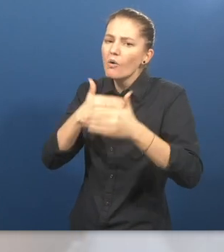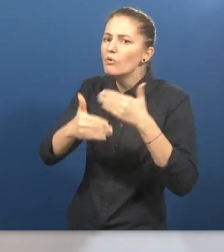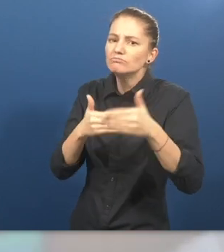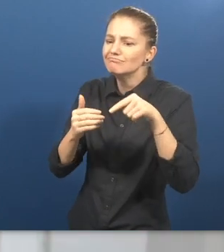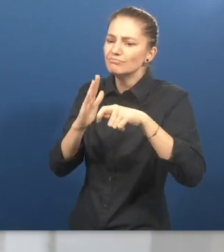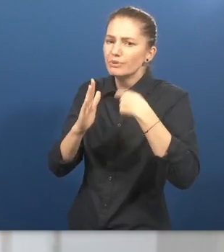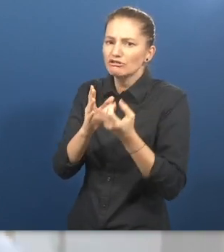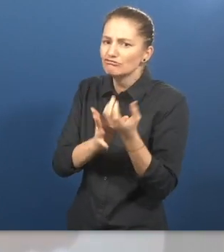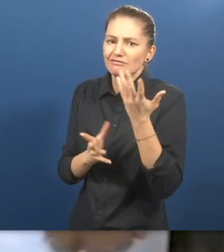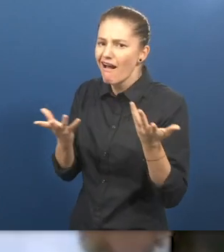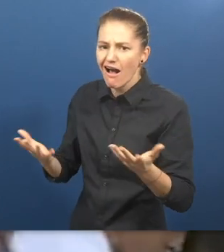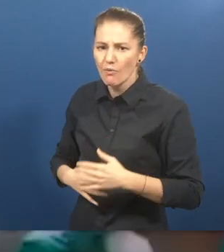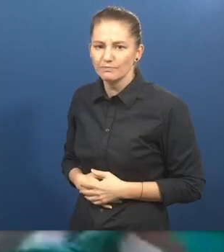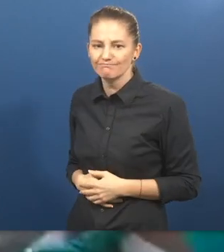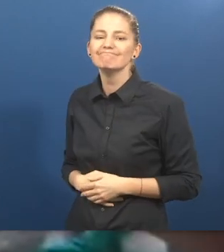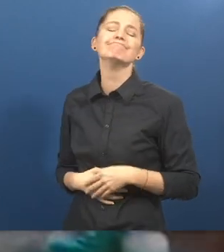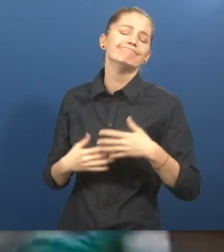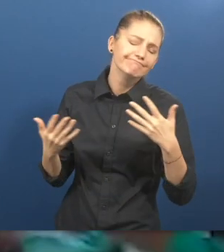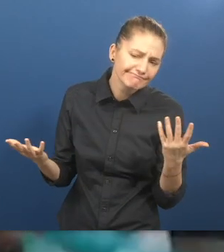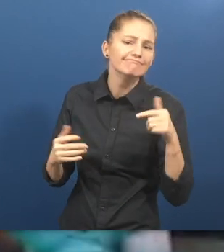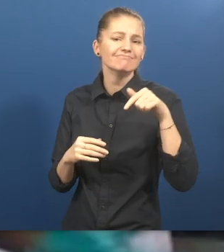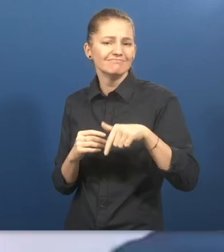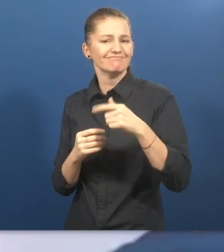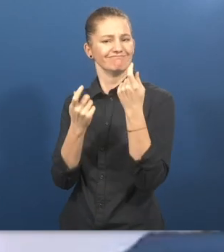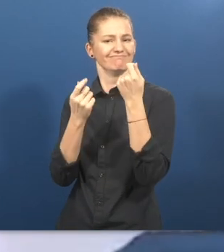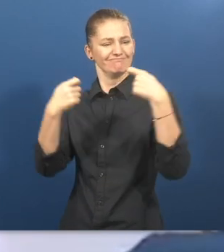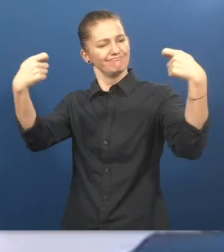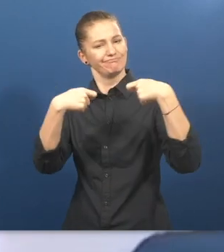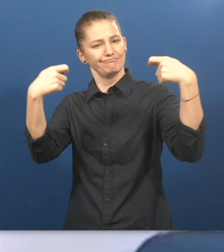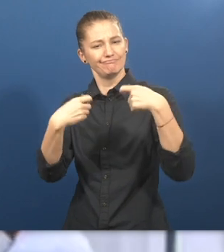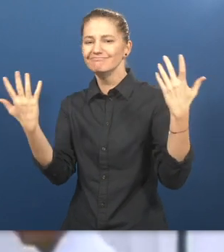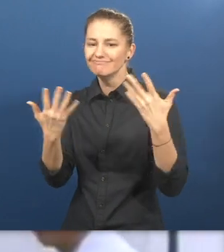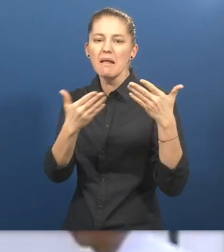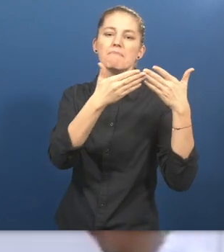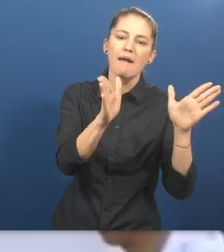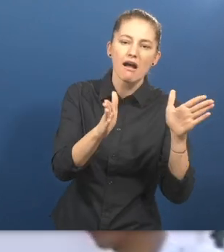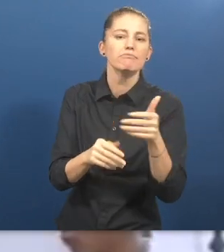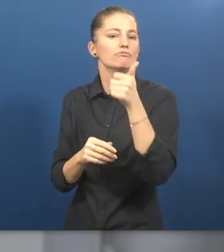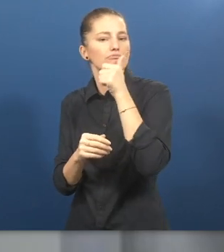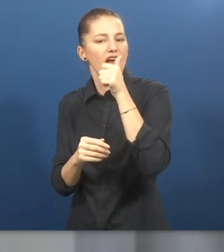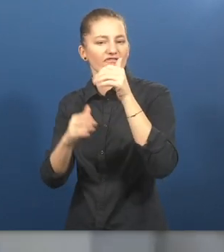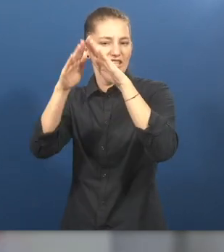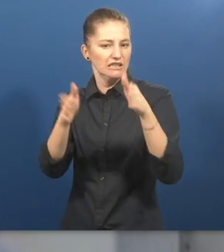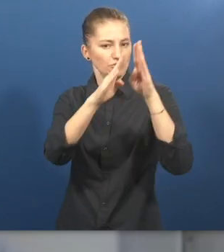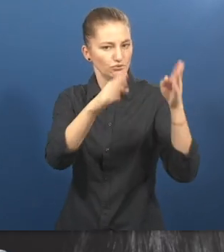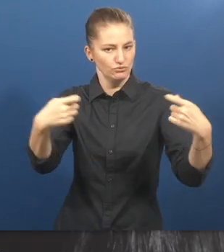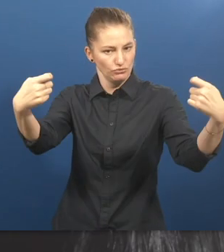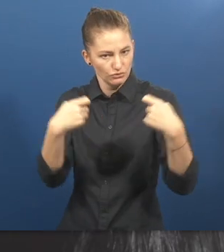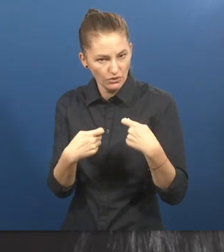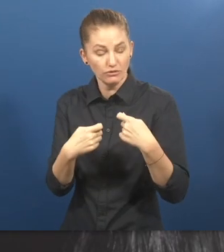Well, about our financing. It comes through public and private institutions. We provide customized